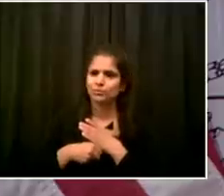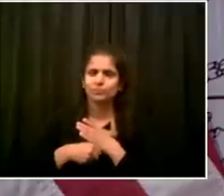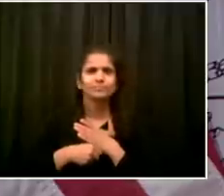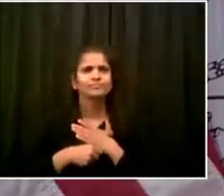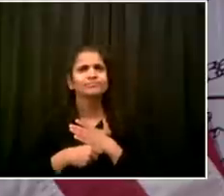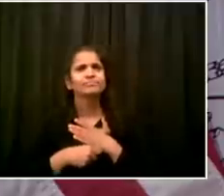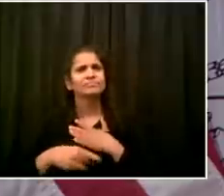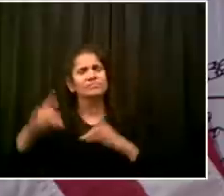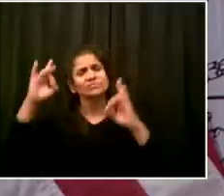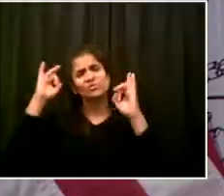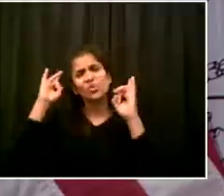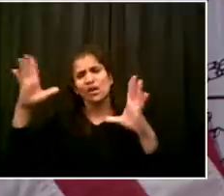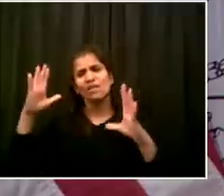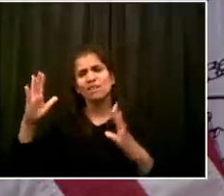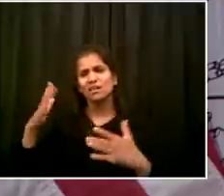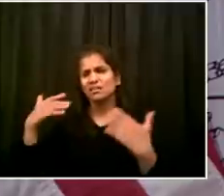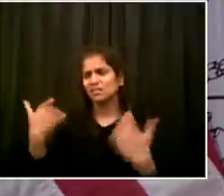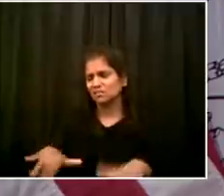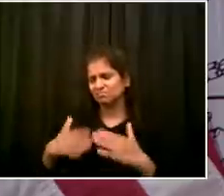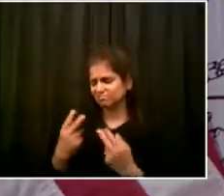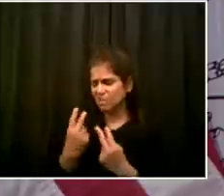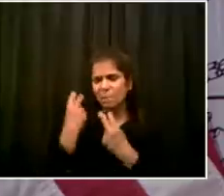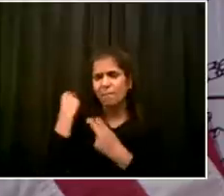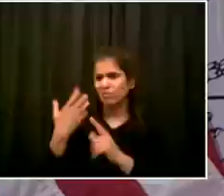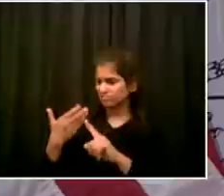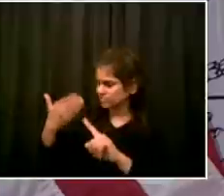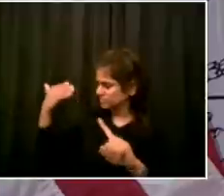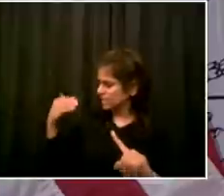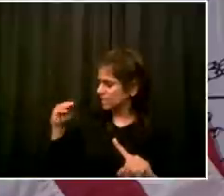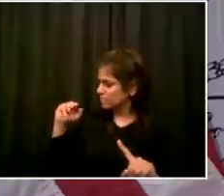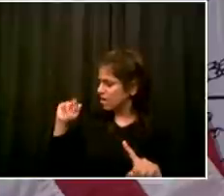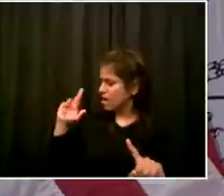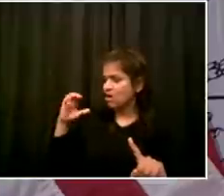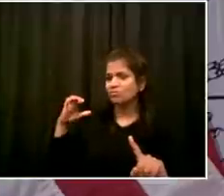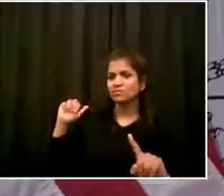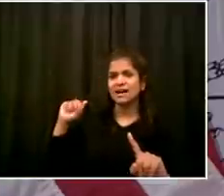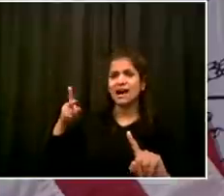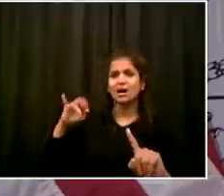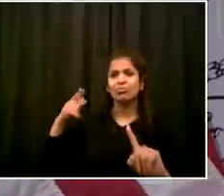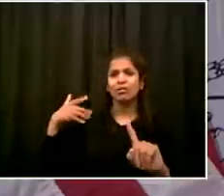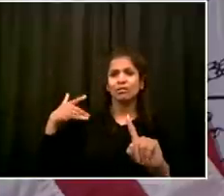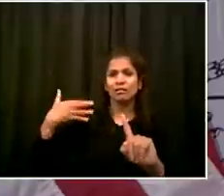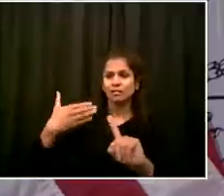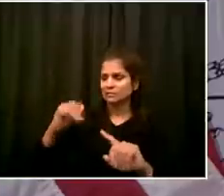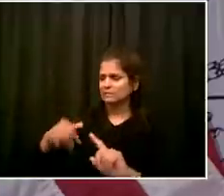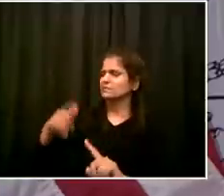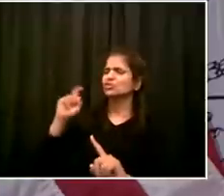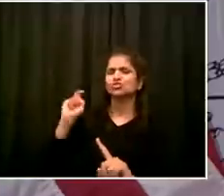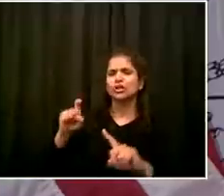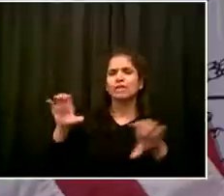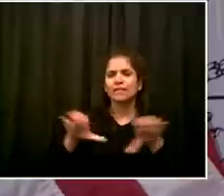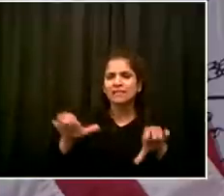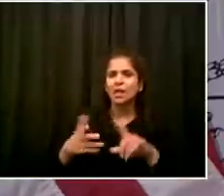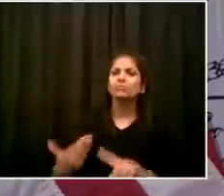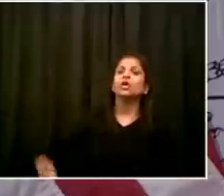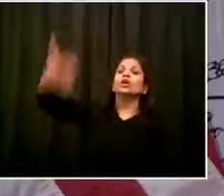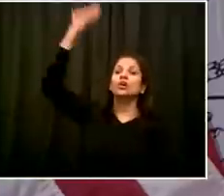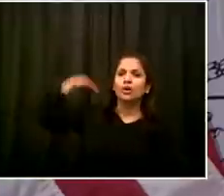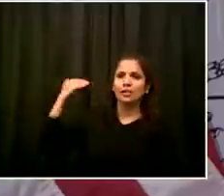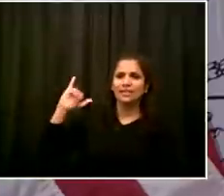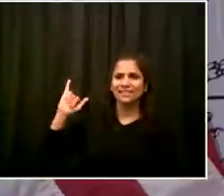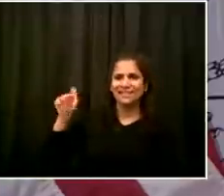you know, this is one of these situations I look back and I think about the kind of information that's now clear